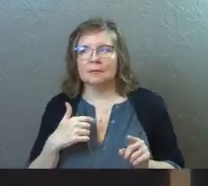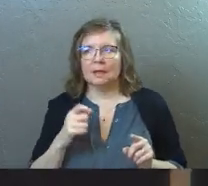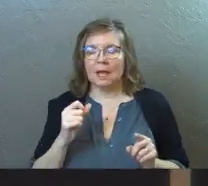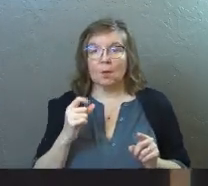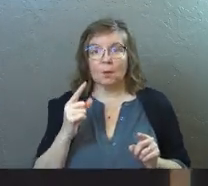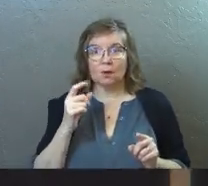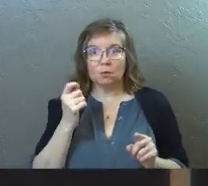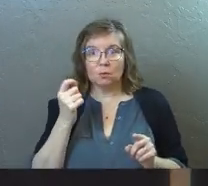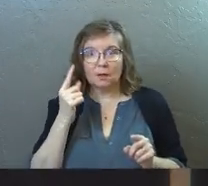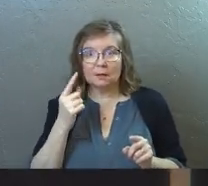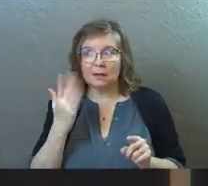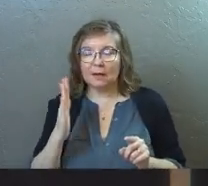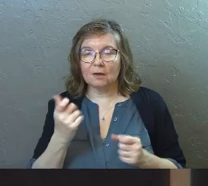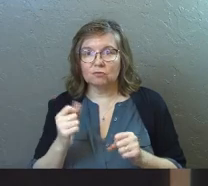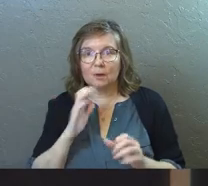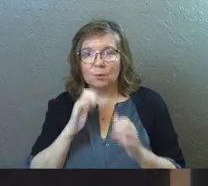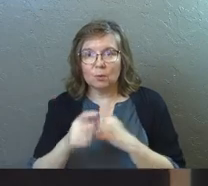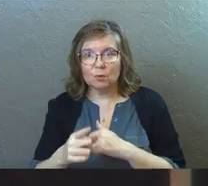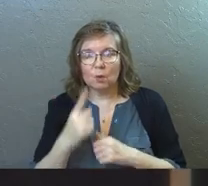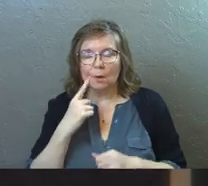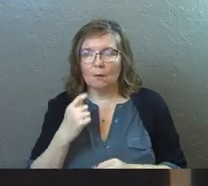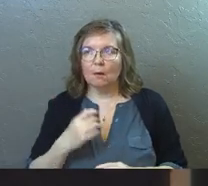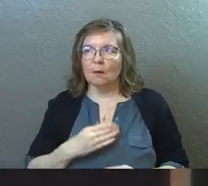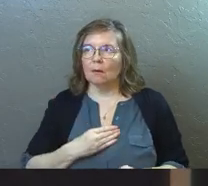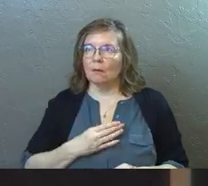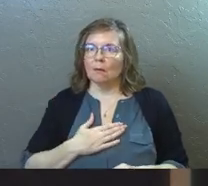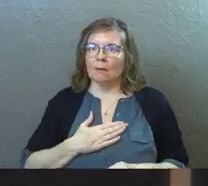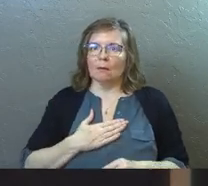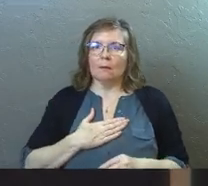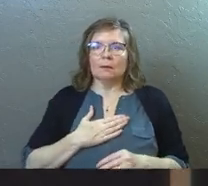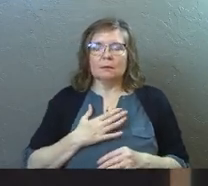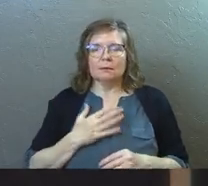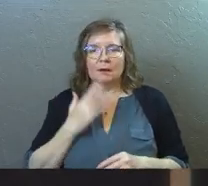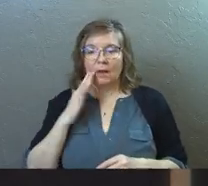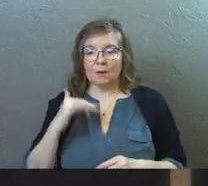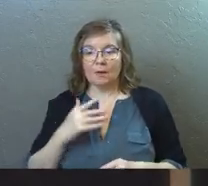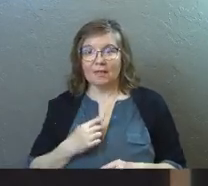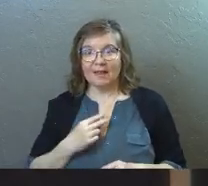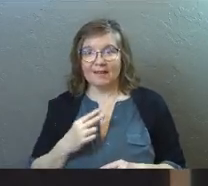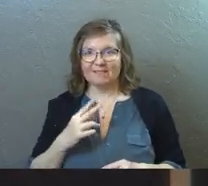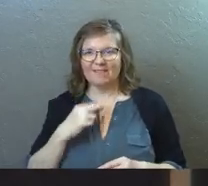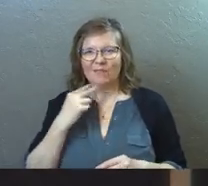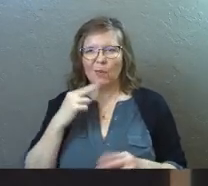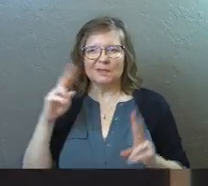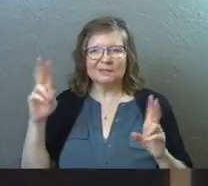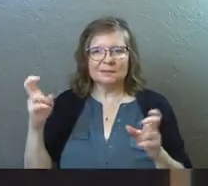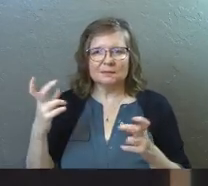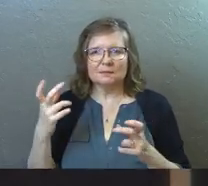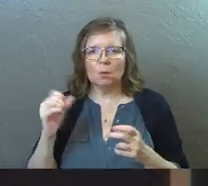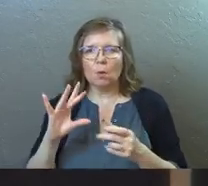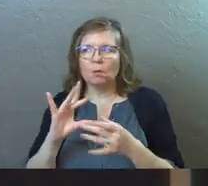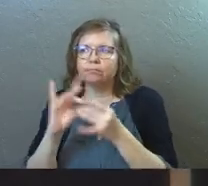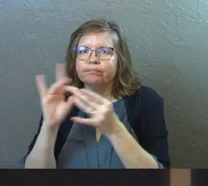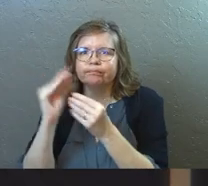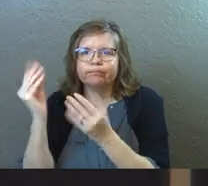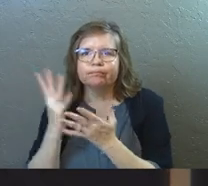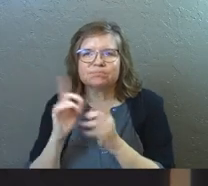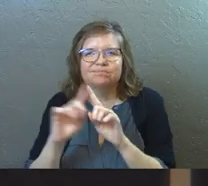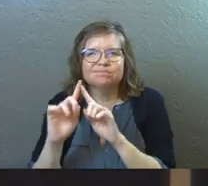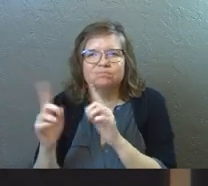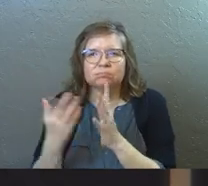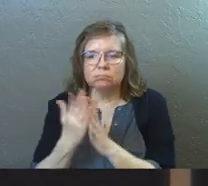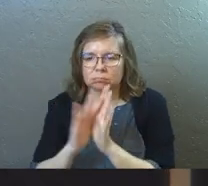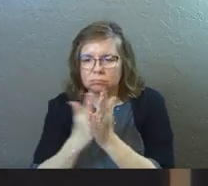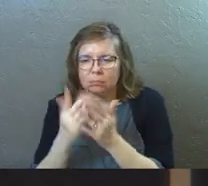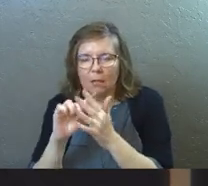bit of a flutter, yes? Because you're like, I know that voice, and that's the best voice, and that's the right voice. And all that